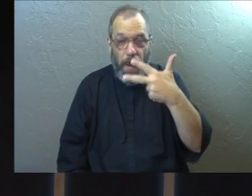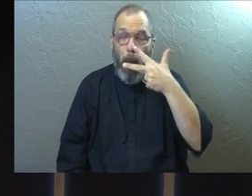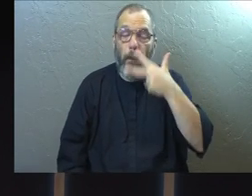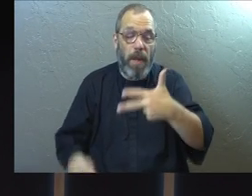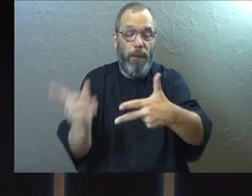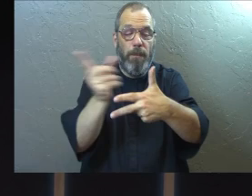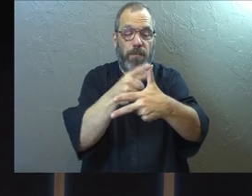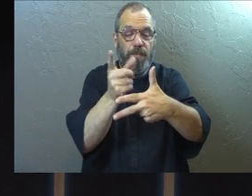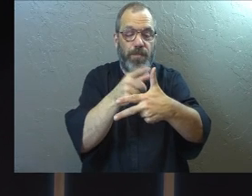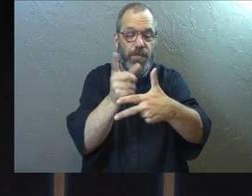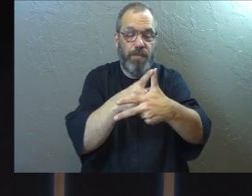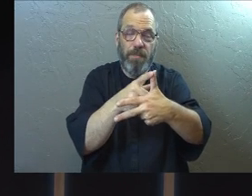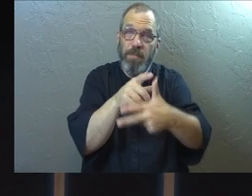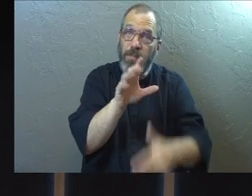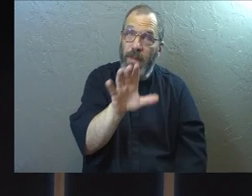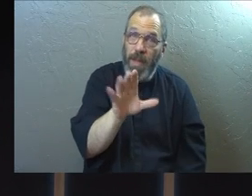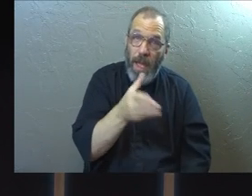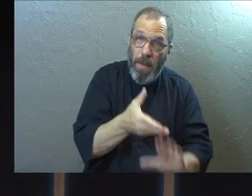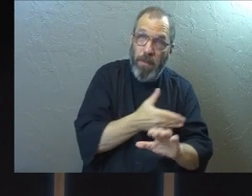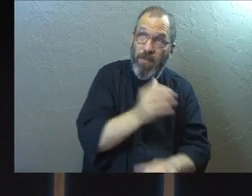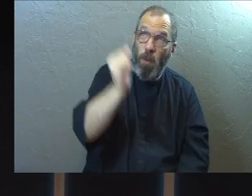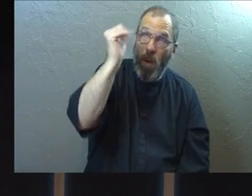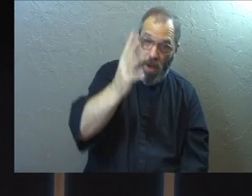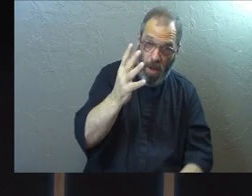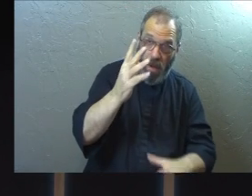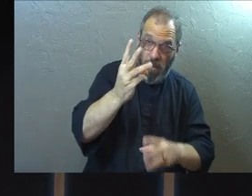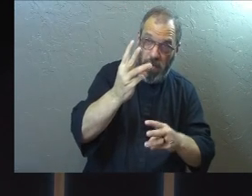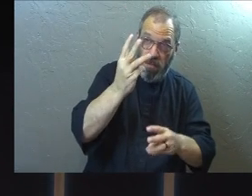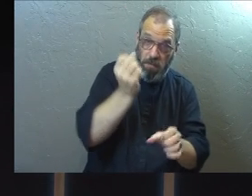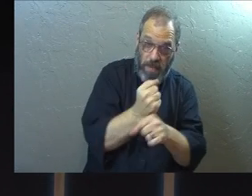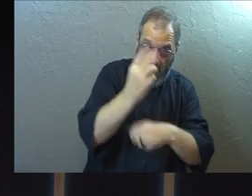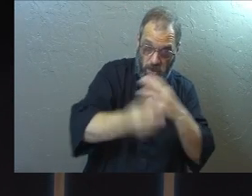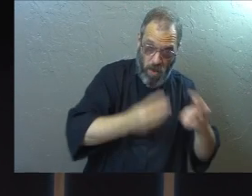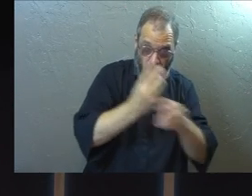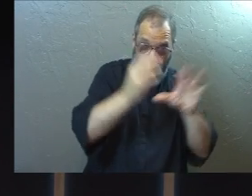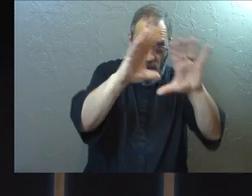us through. First one is even before he made the world.